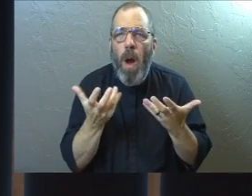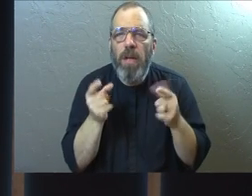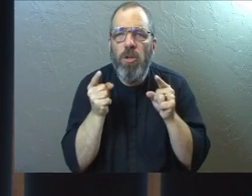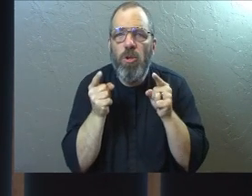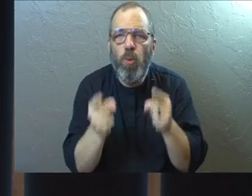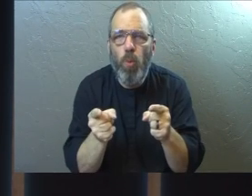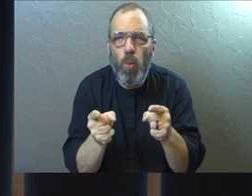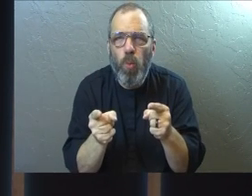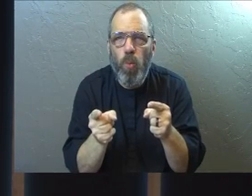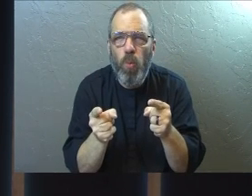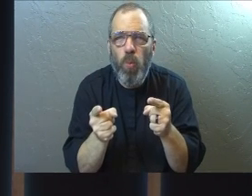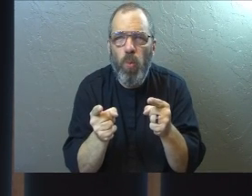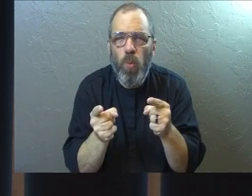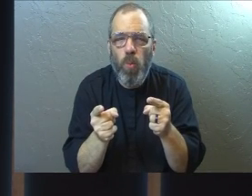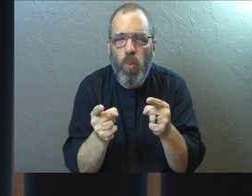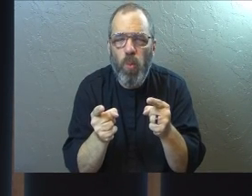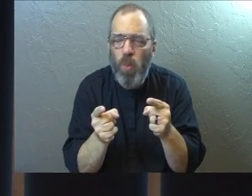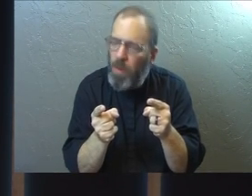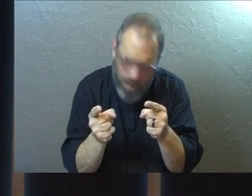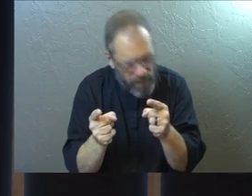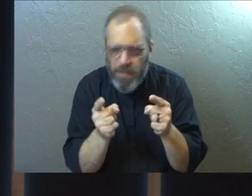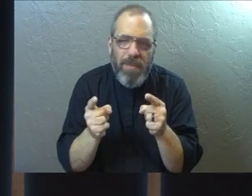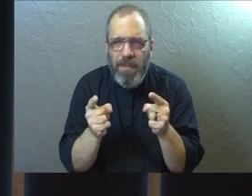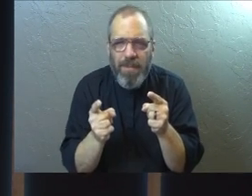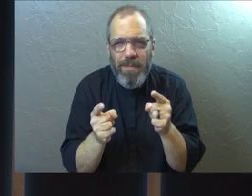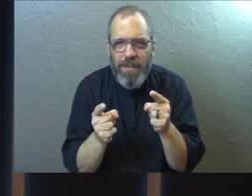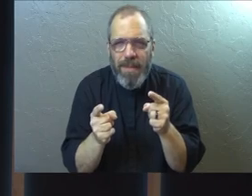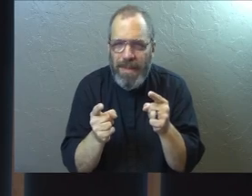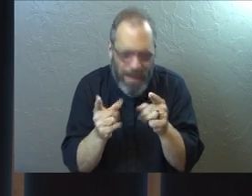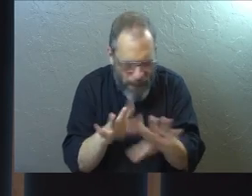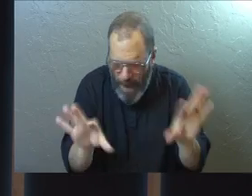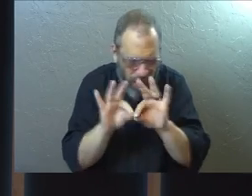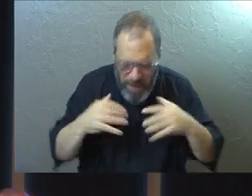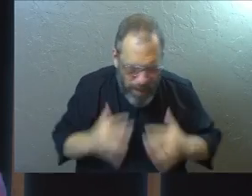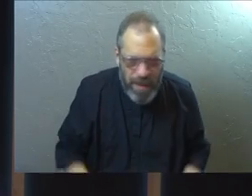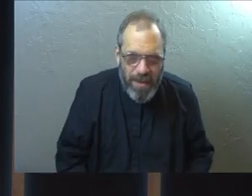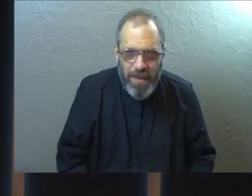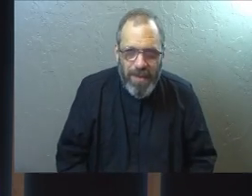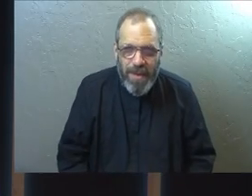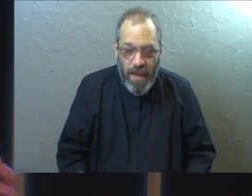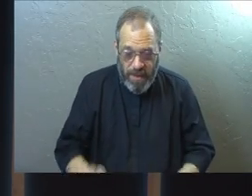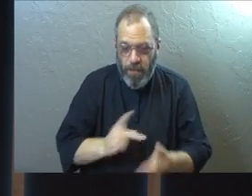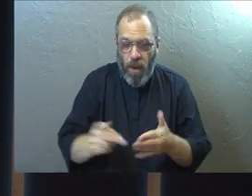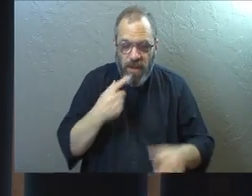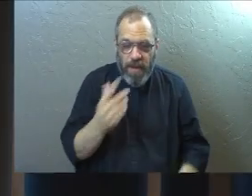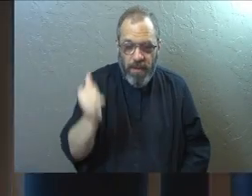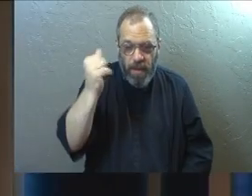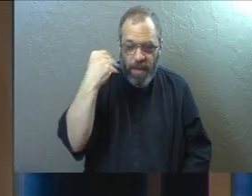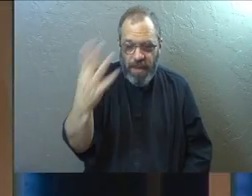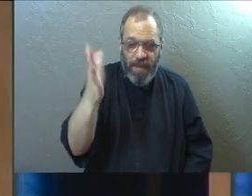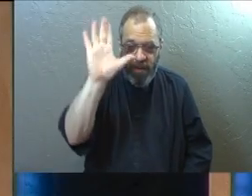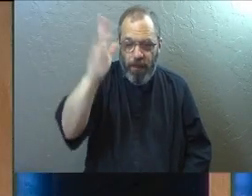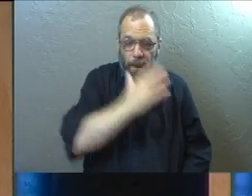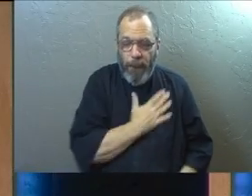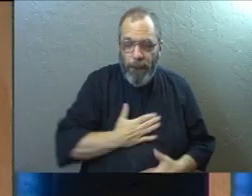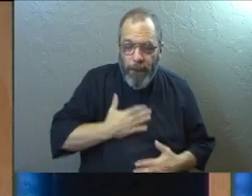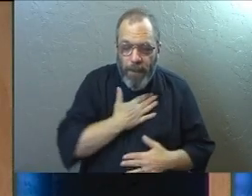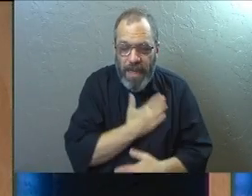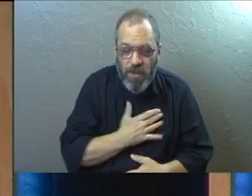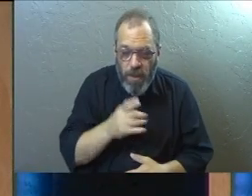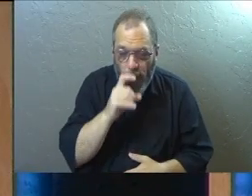you. Whew. Man, that matters to me. And then Paul says it gave God great pleasure,